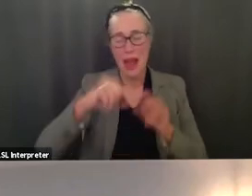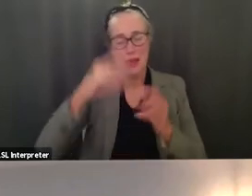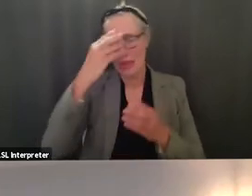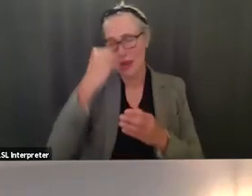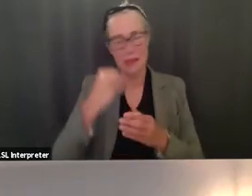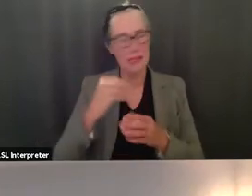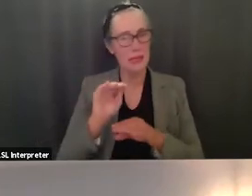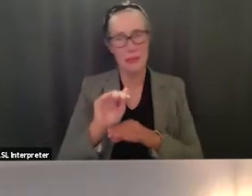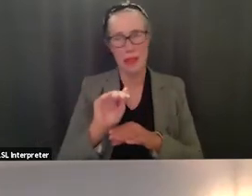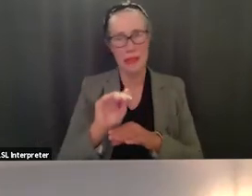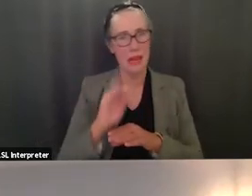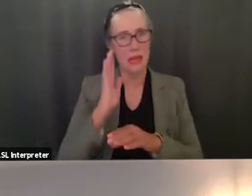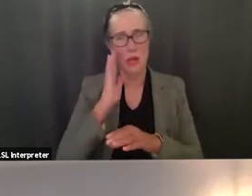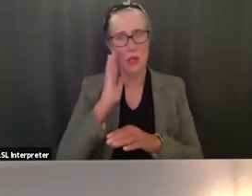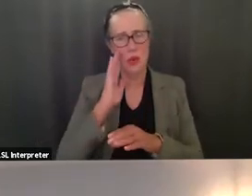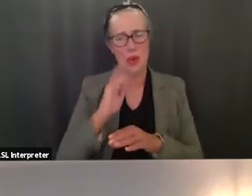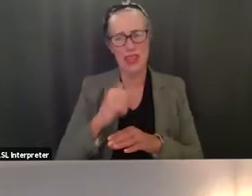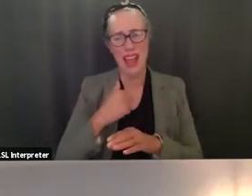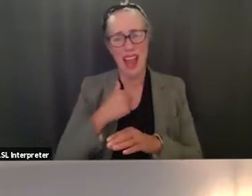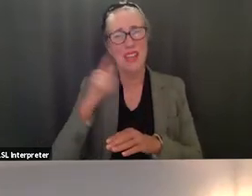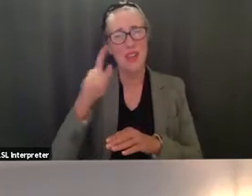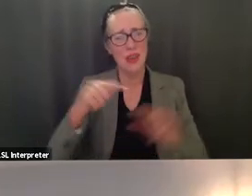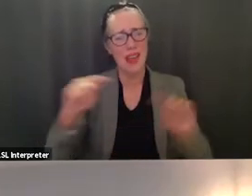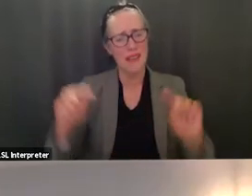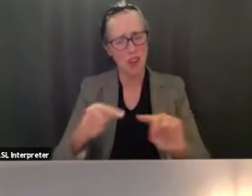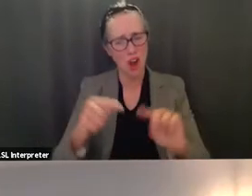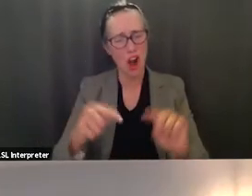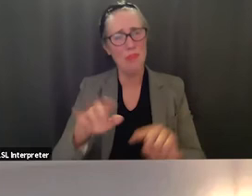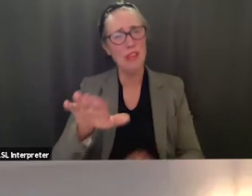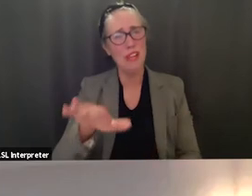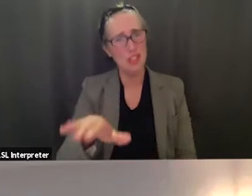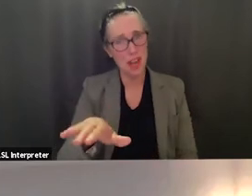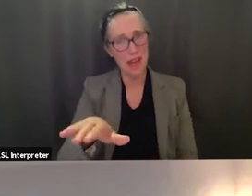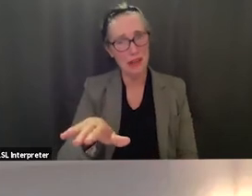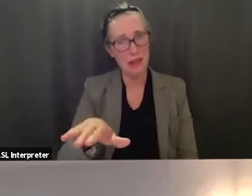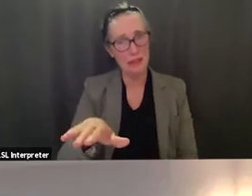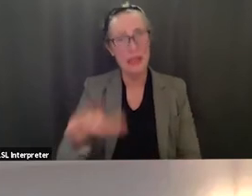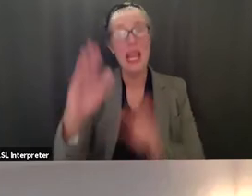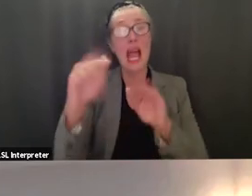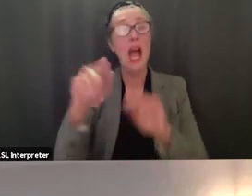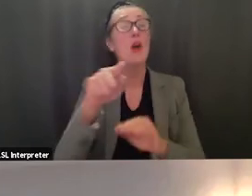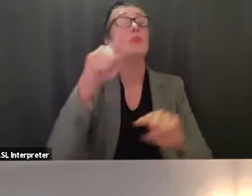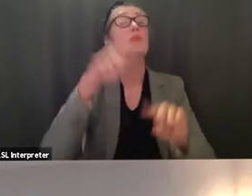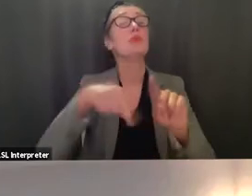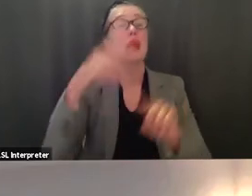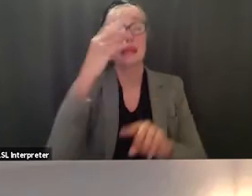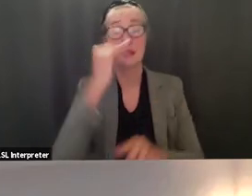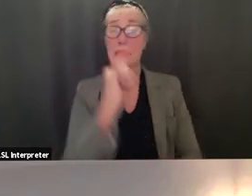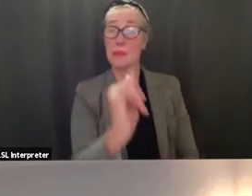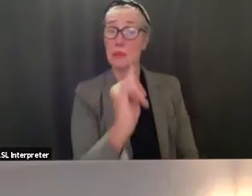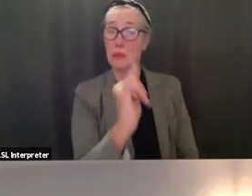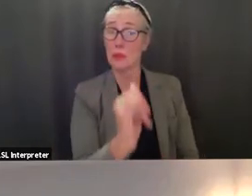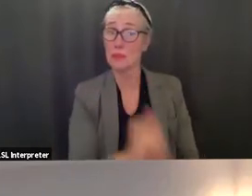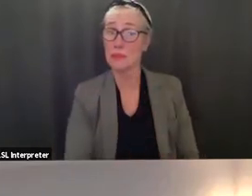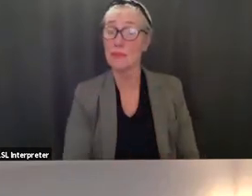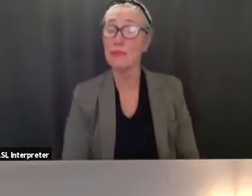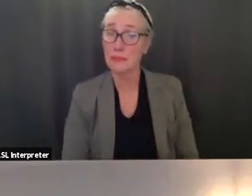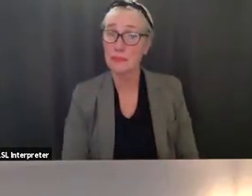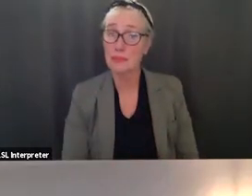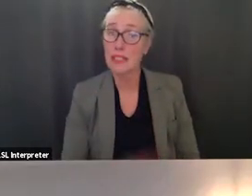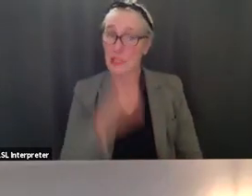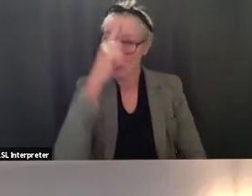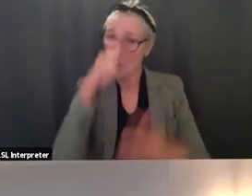at night knowing that i could have harmed a child and i hope you cannot too so i believe the